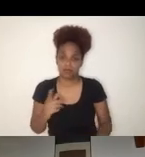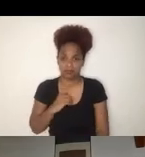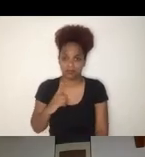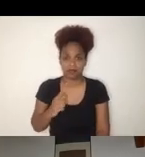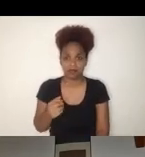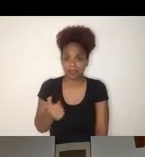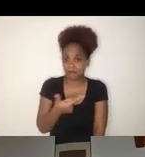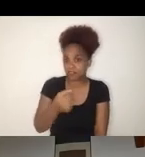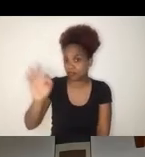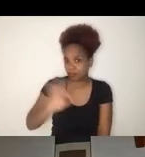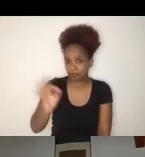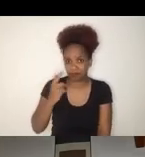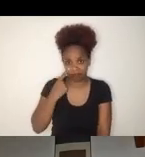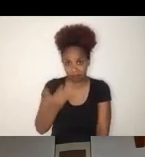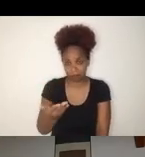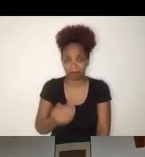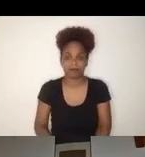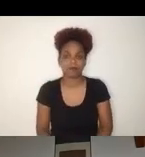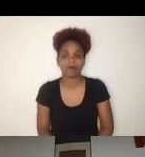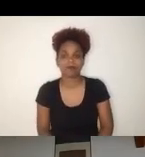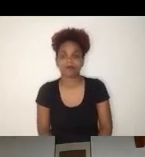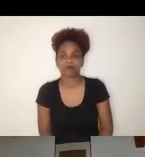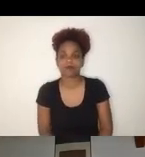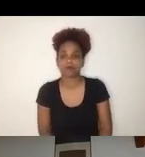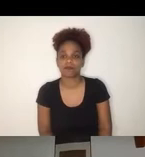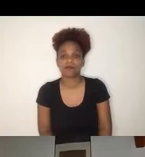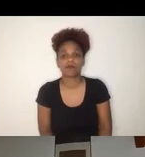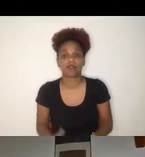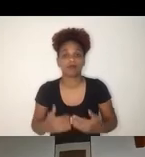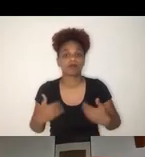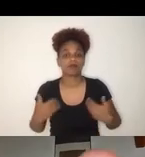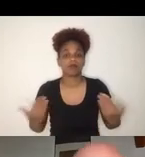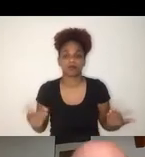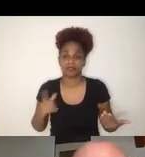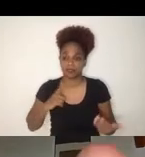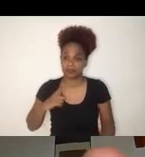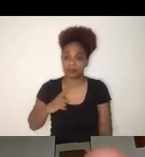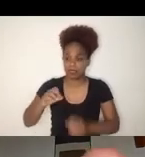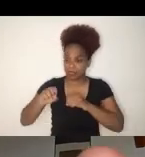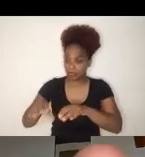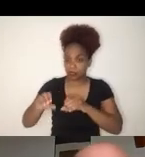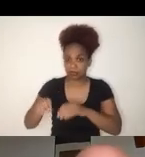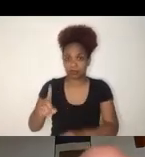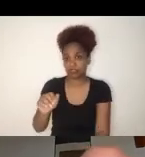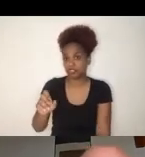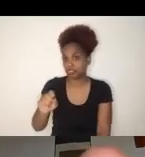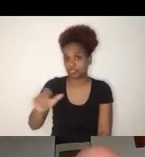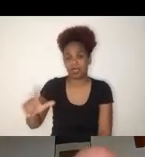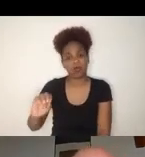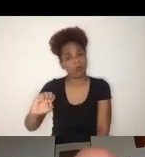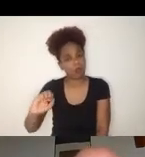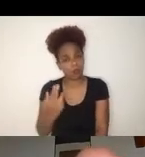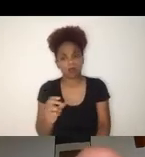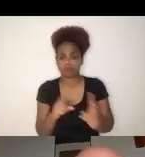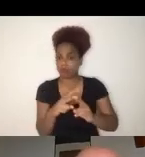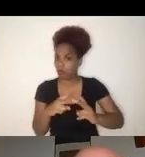to online digital education. I must say this has, in no country I know of,